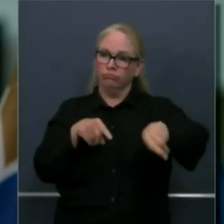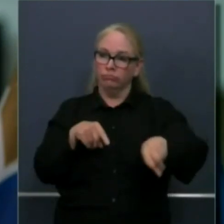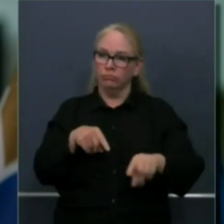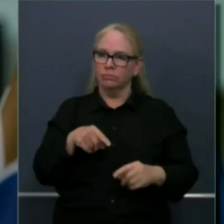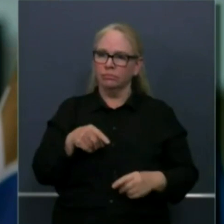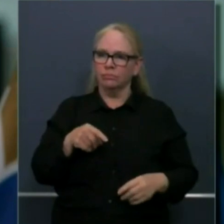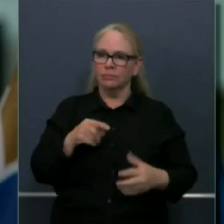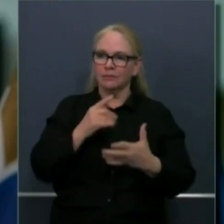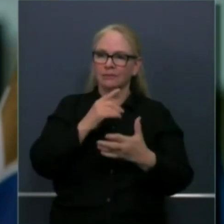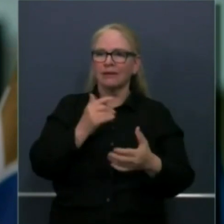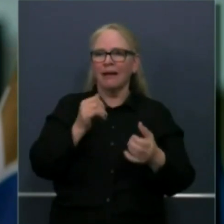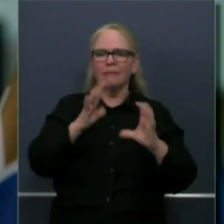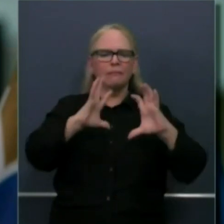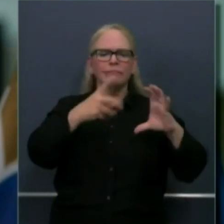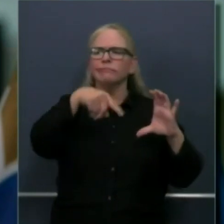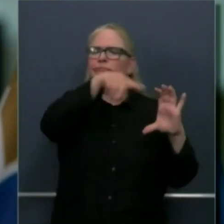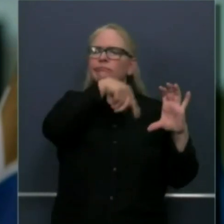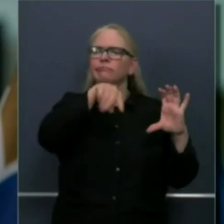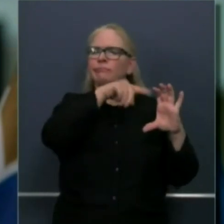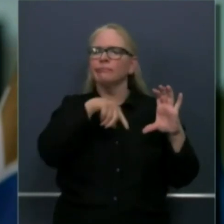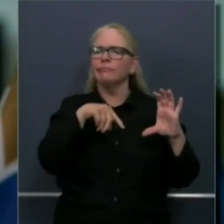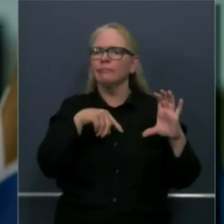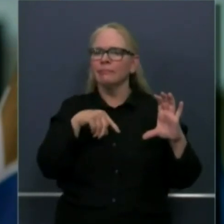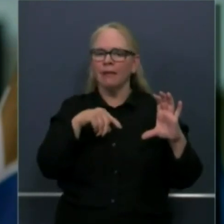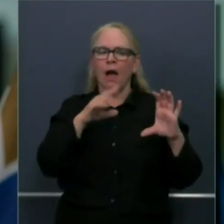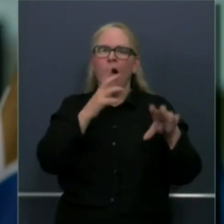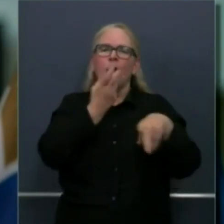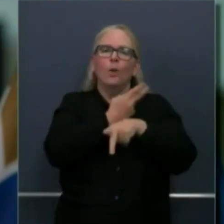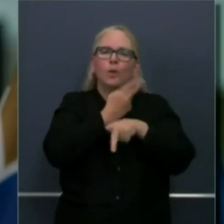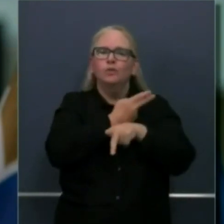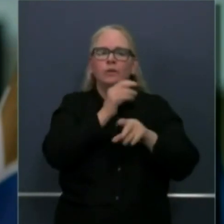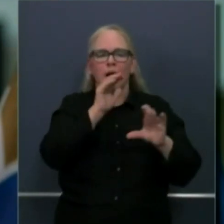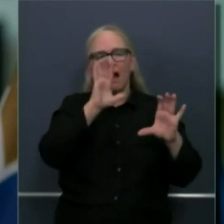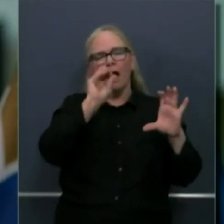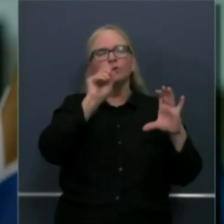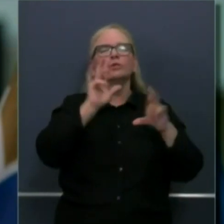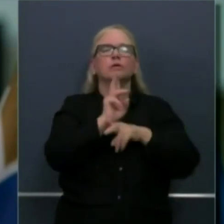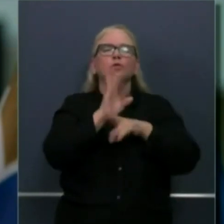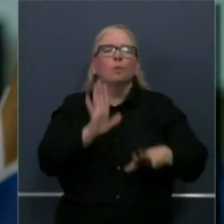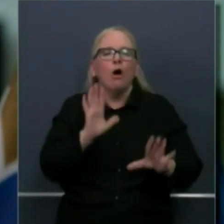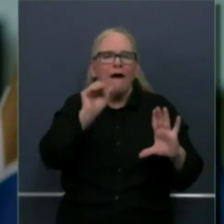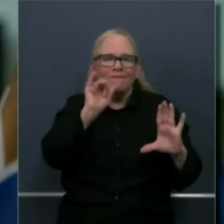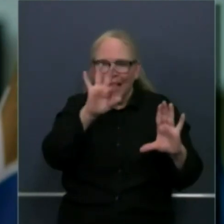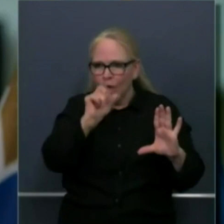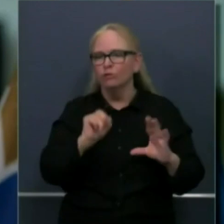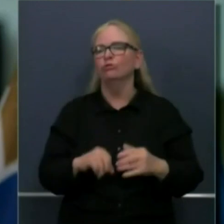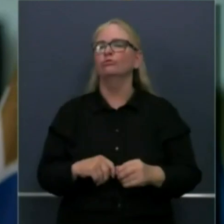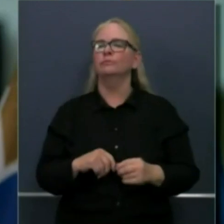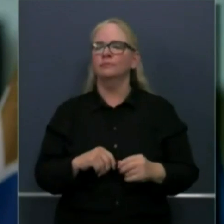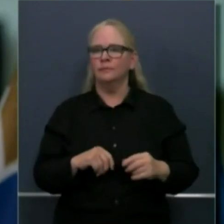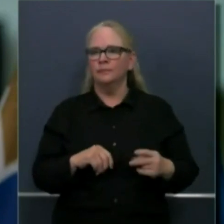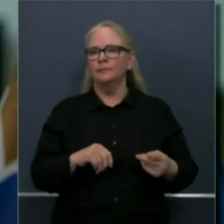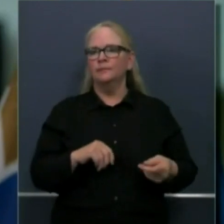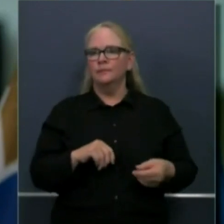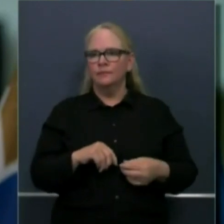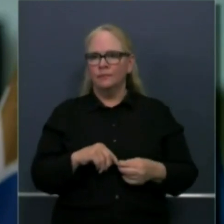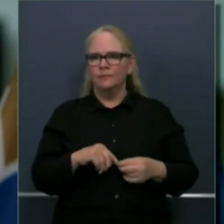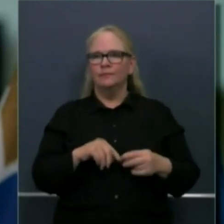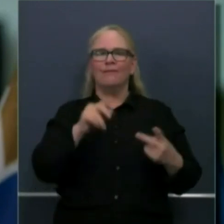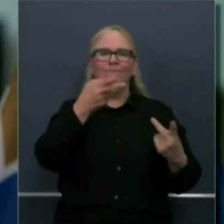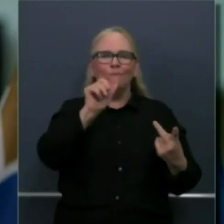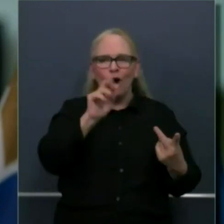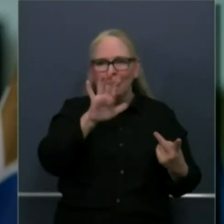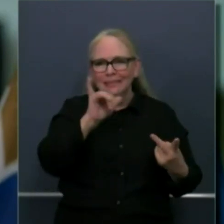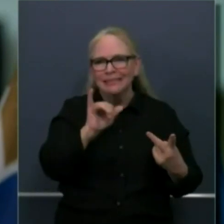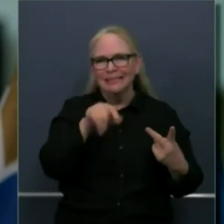consumer affairs and our board of pharmacies folks that oversee our pharmacy industry in the state of